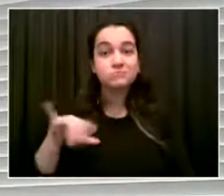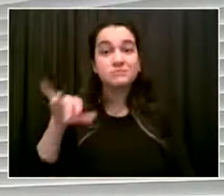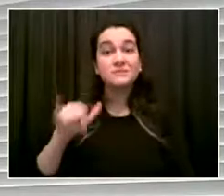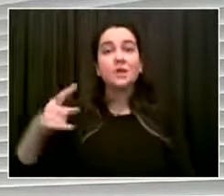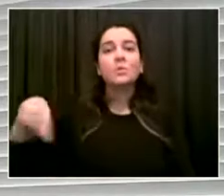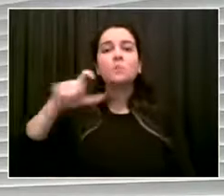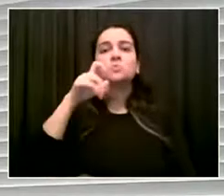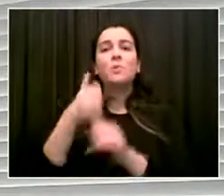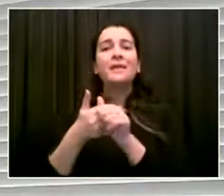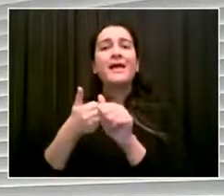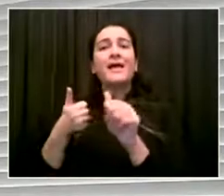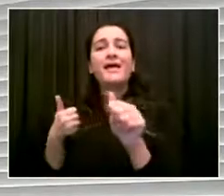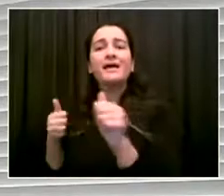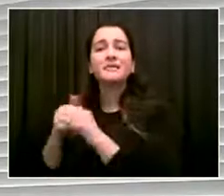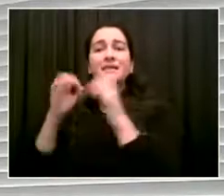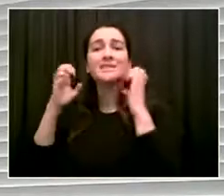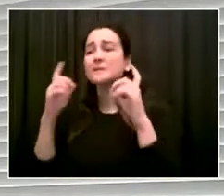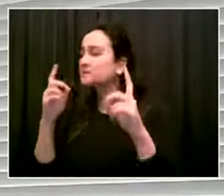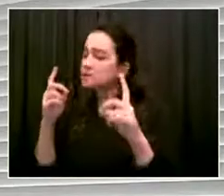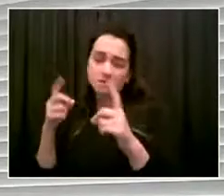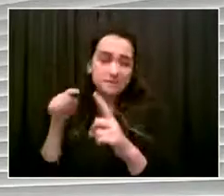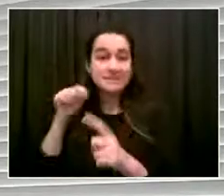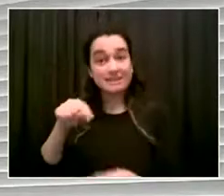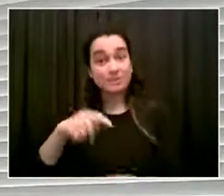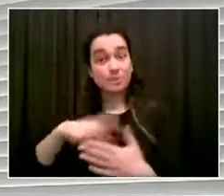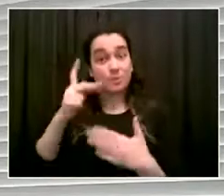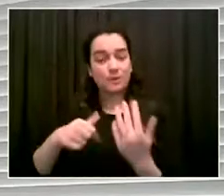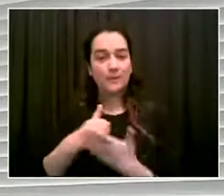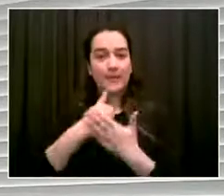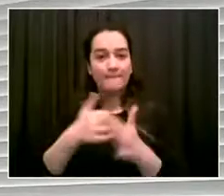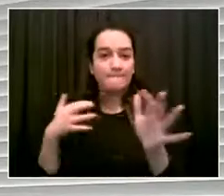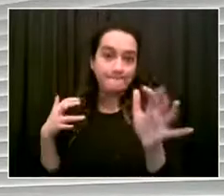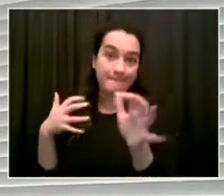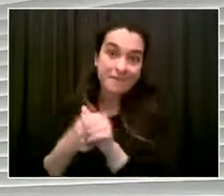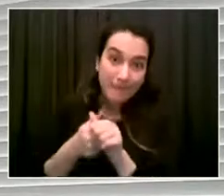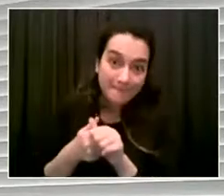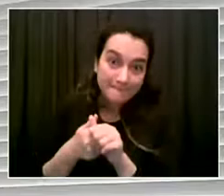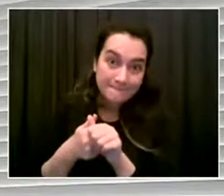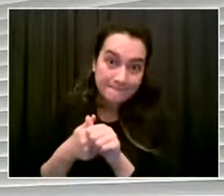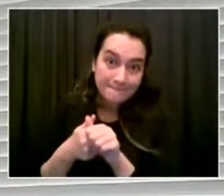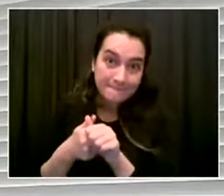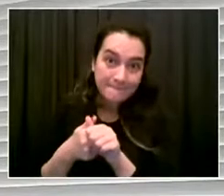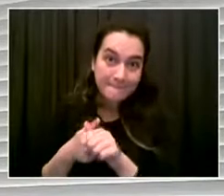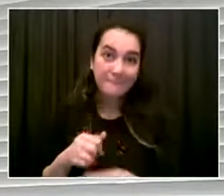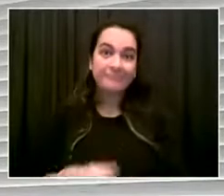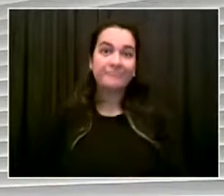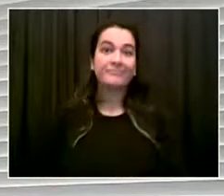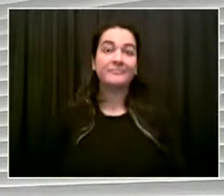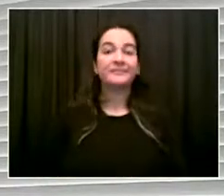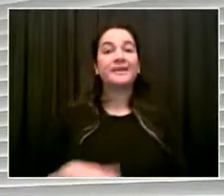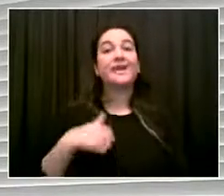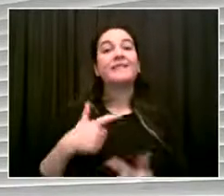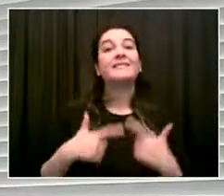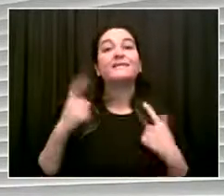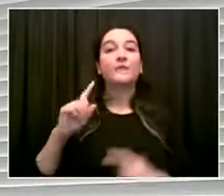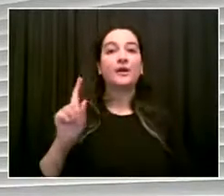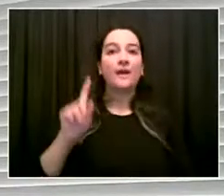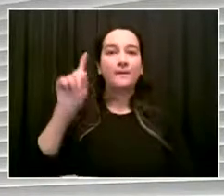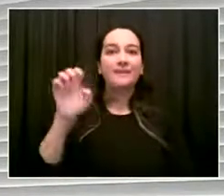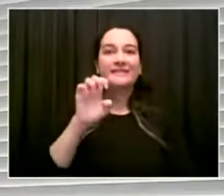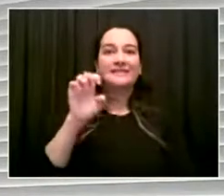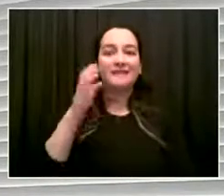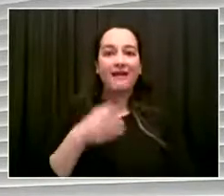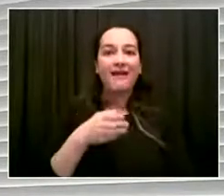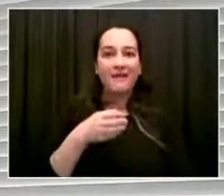$30,000 and that's if you can get a seat. You can afford this and countless families have told me that child care